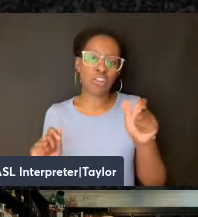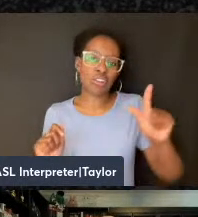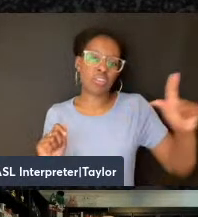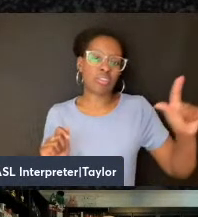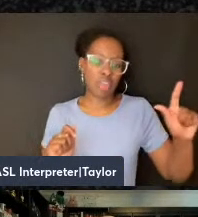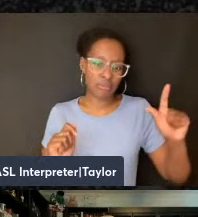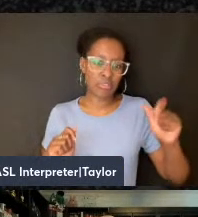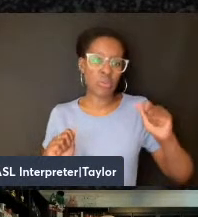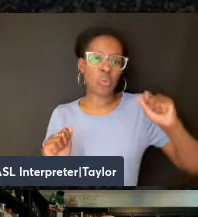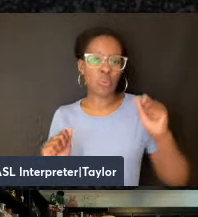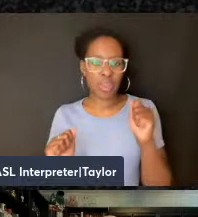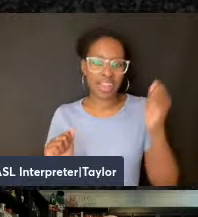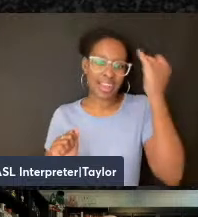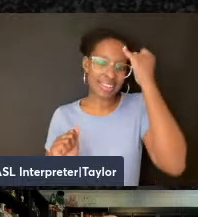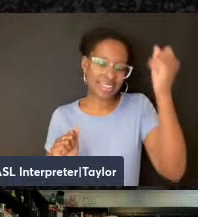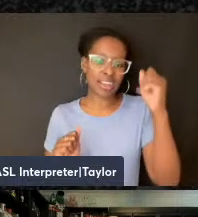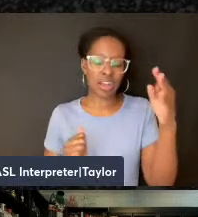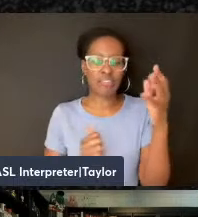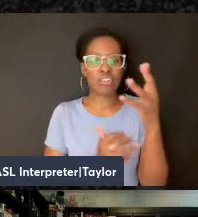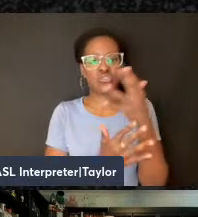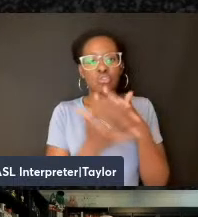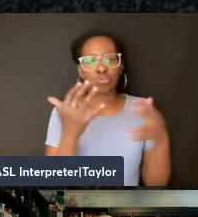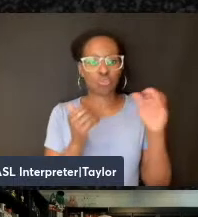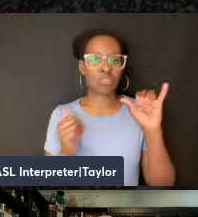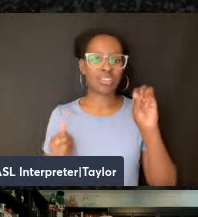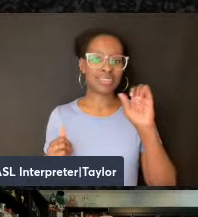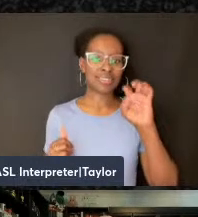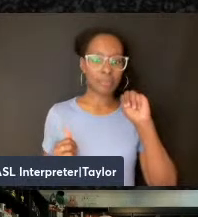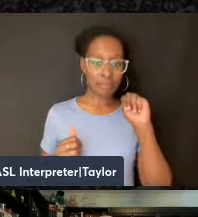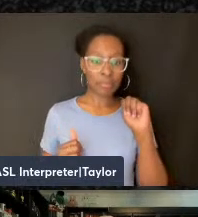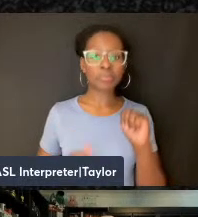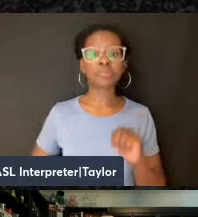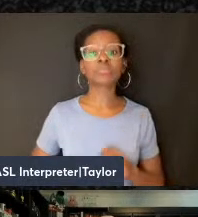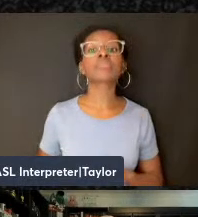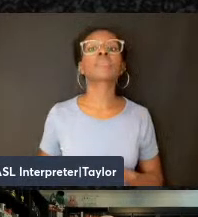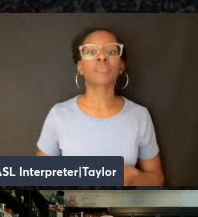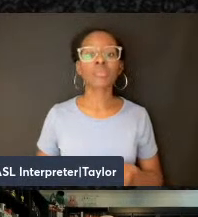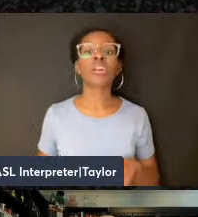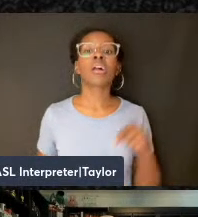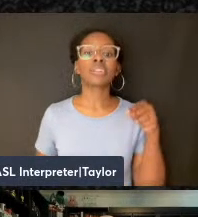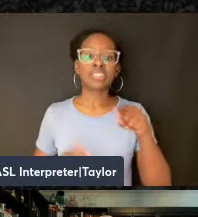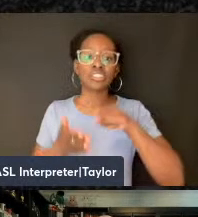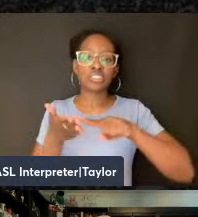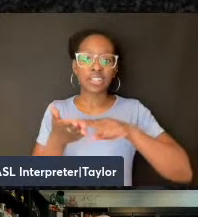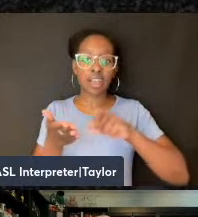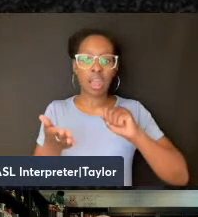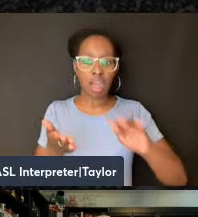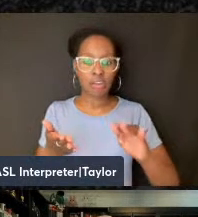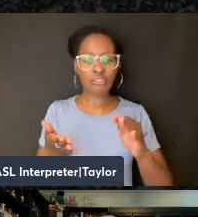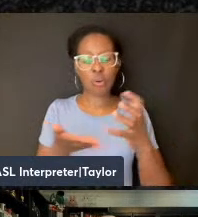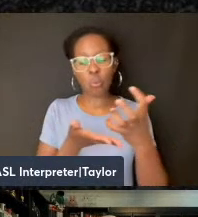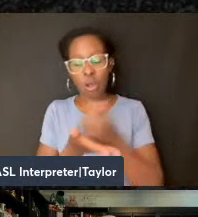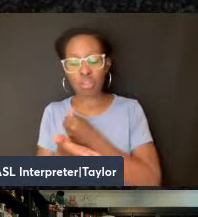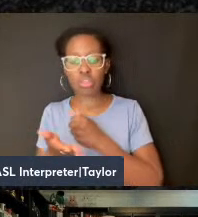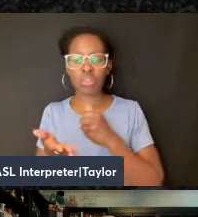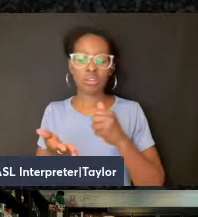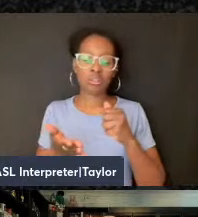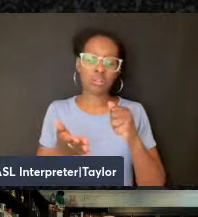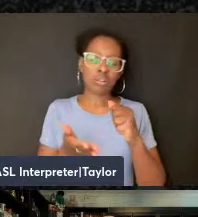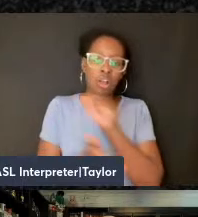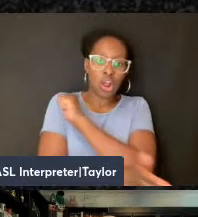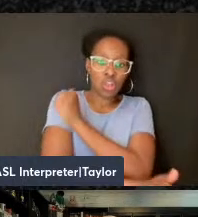socialism. We continue, but anarchists critique of authority extends well beyond just the state and capital.